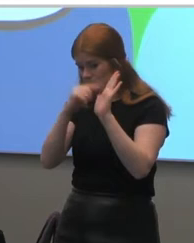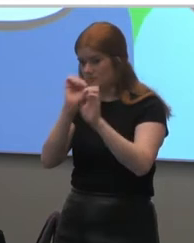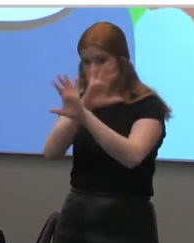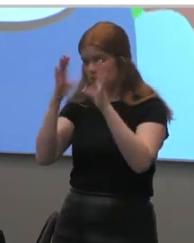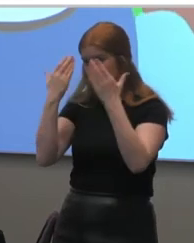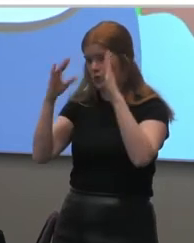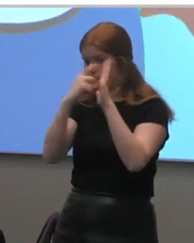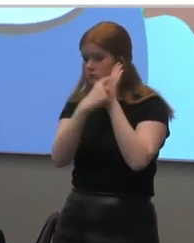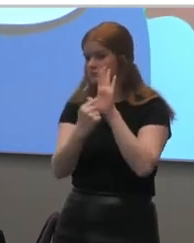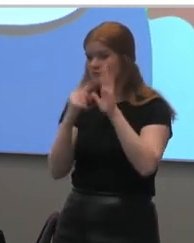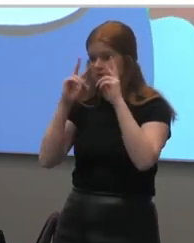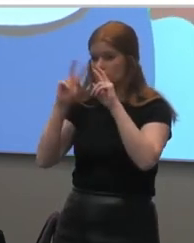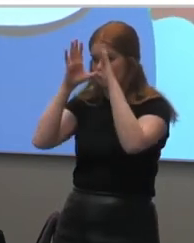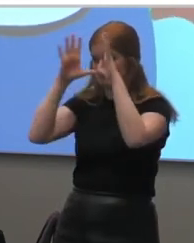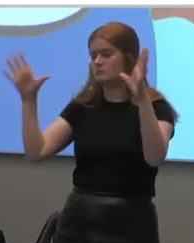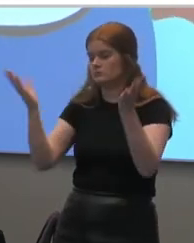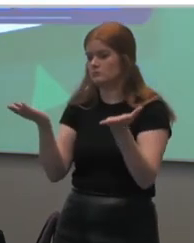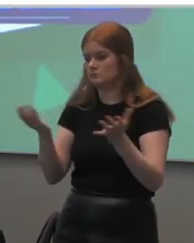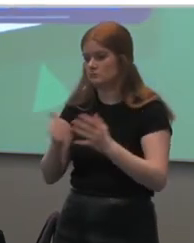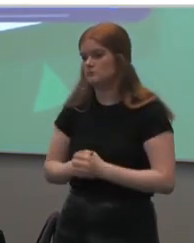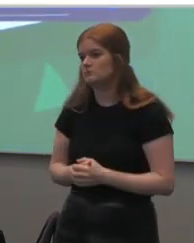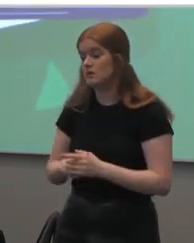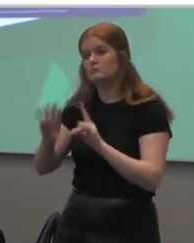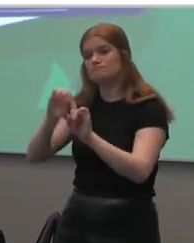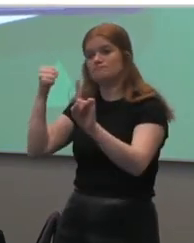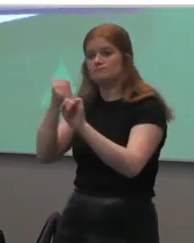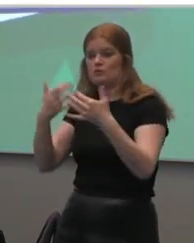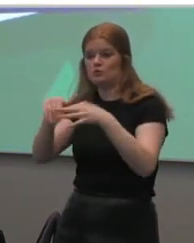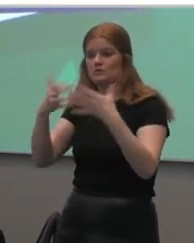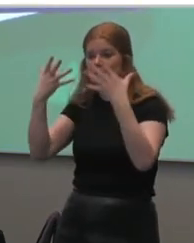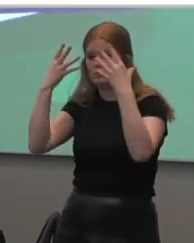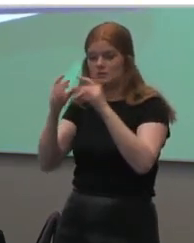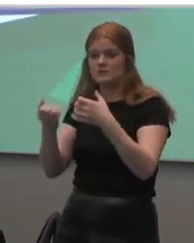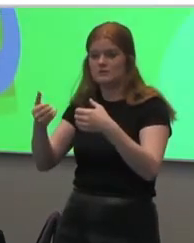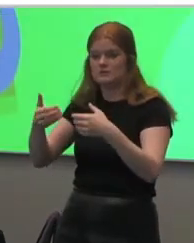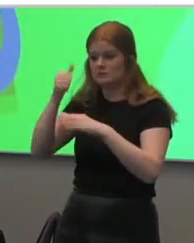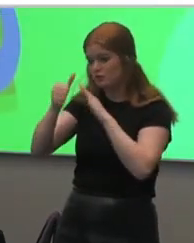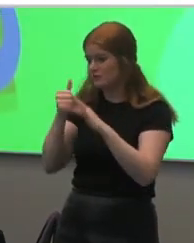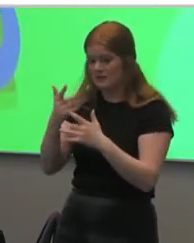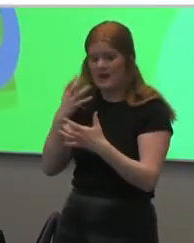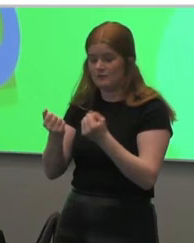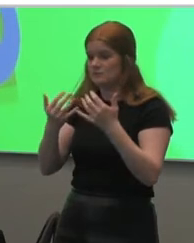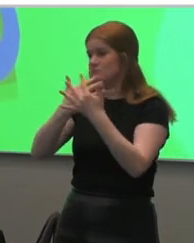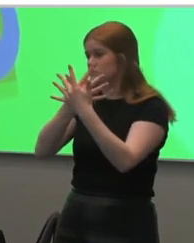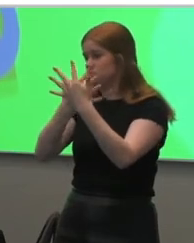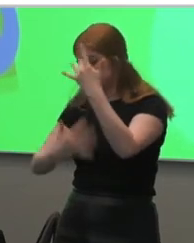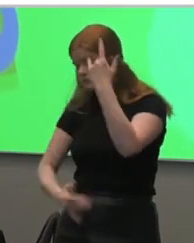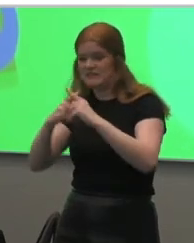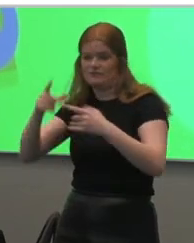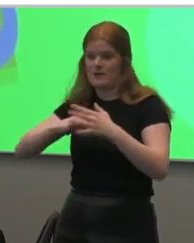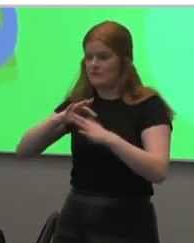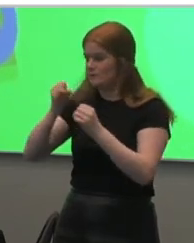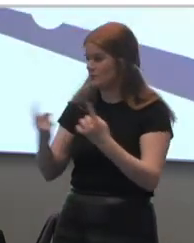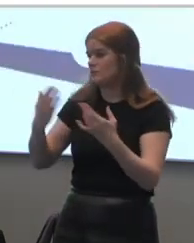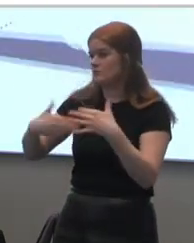clearly reflect this vision. The impact of an inclusive educational experience has far-reaching and positive benefits for everyone.